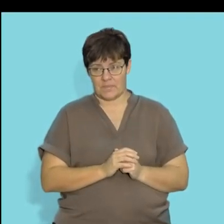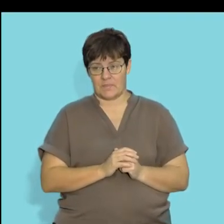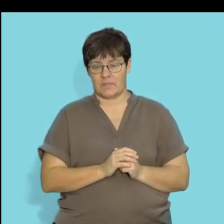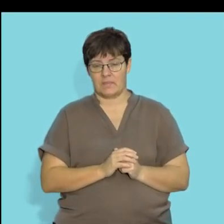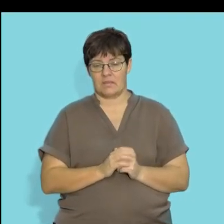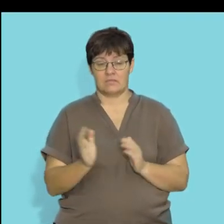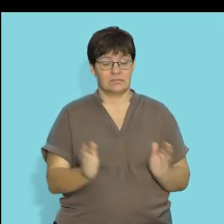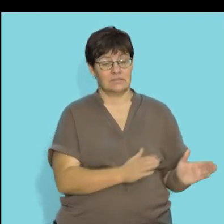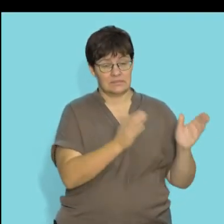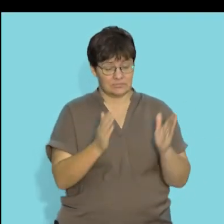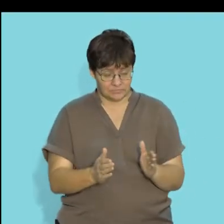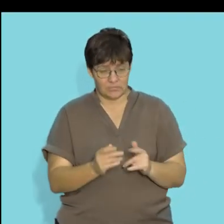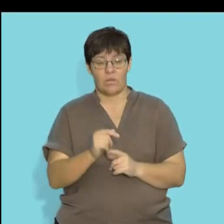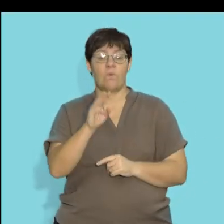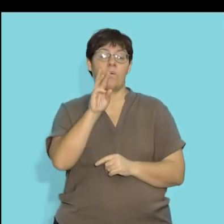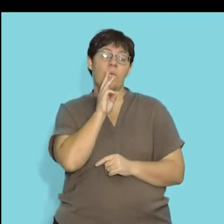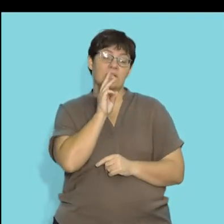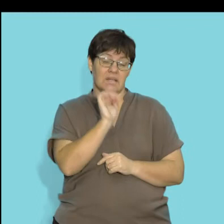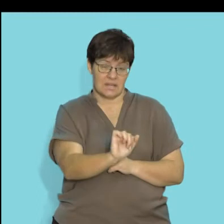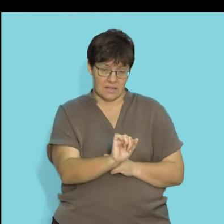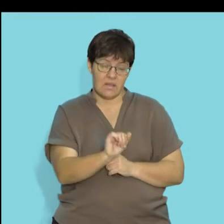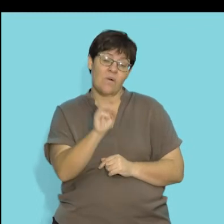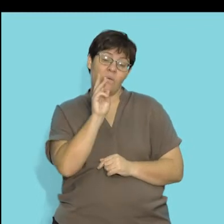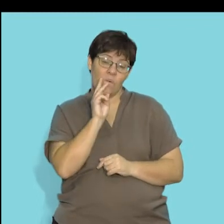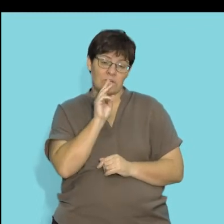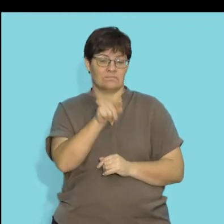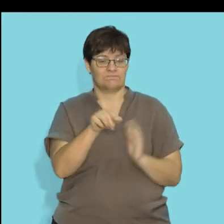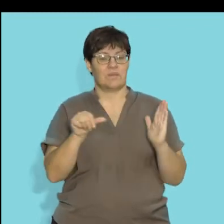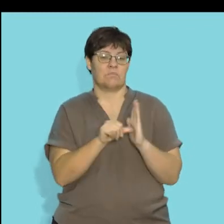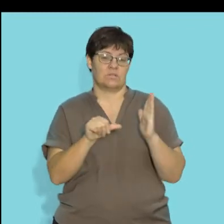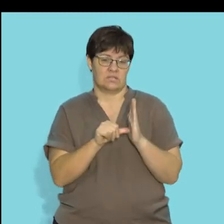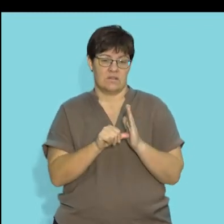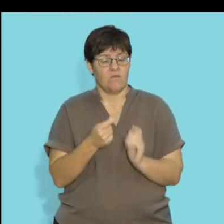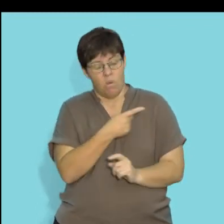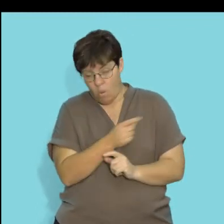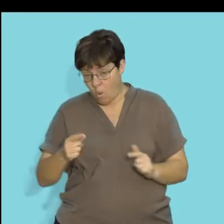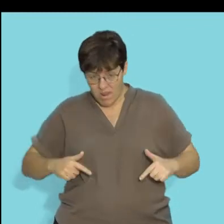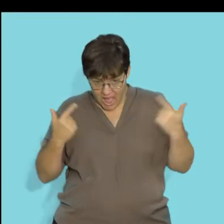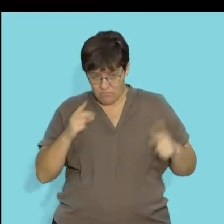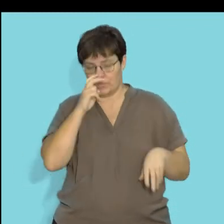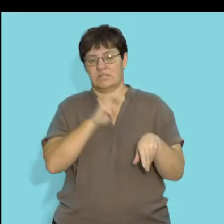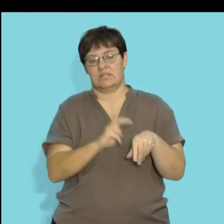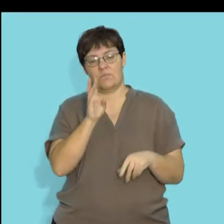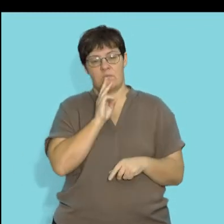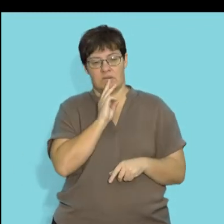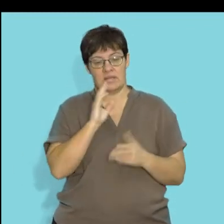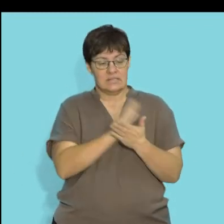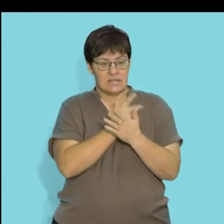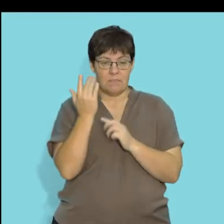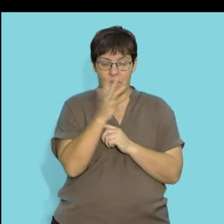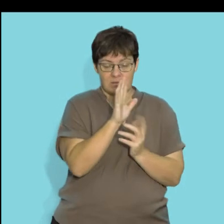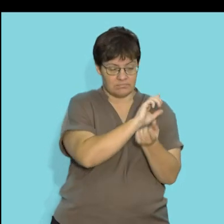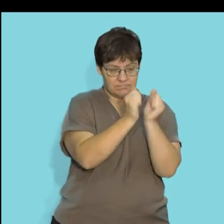The next climatic factor is water, and water is vital for all living organisms. Plants are adapted